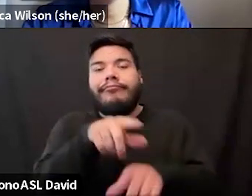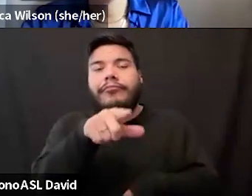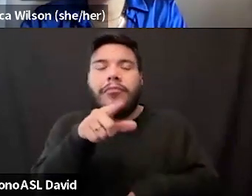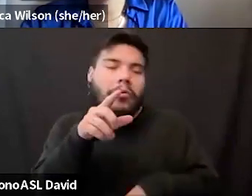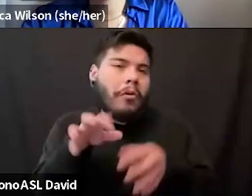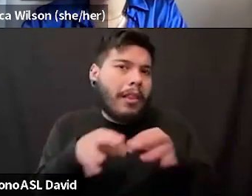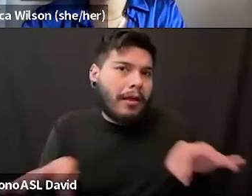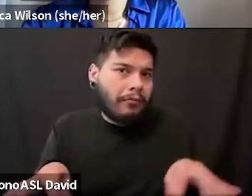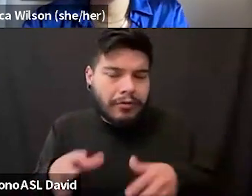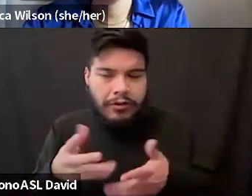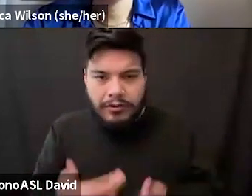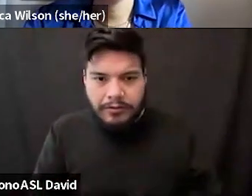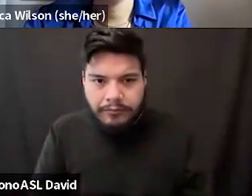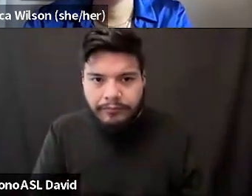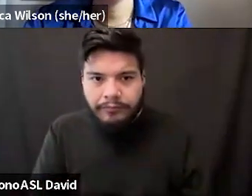language stuff?